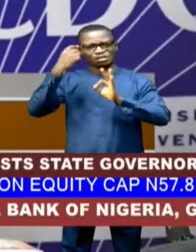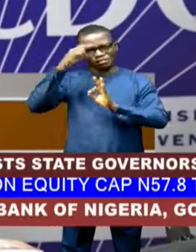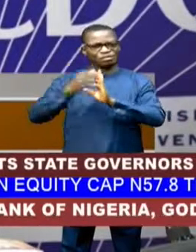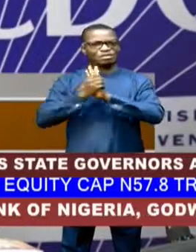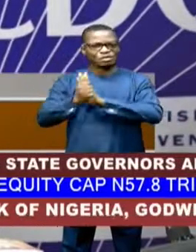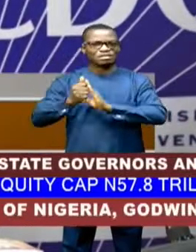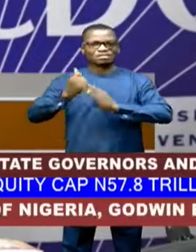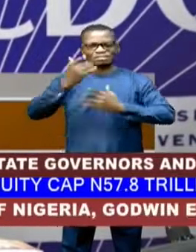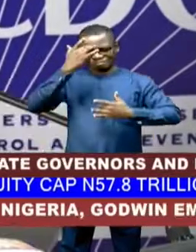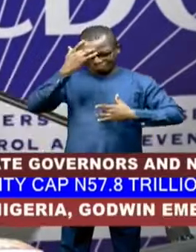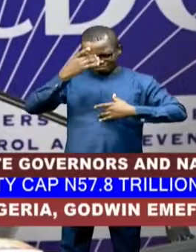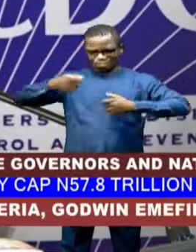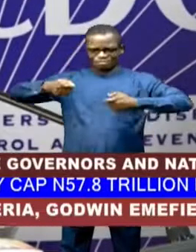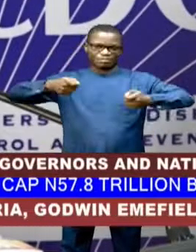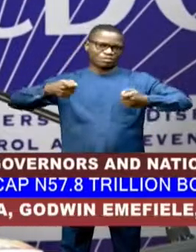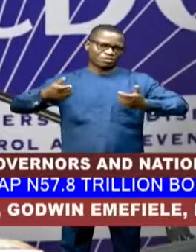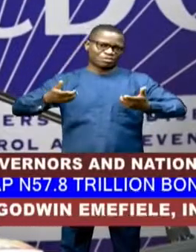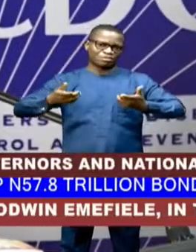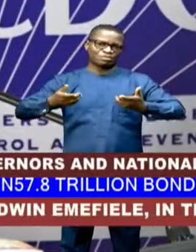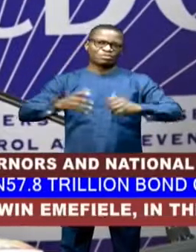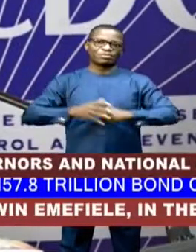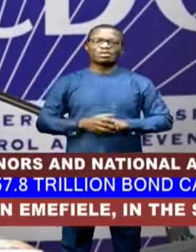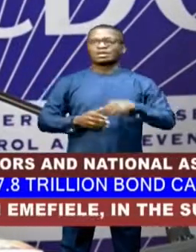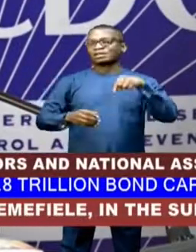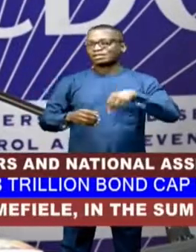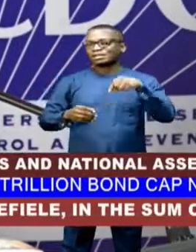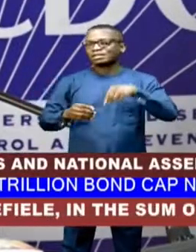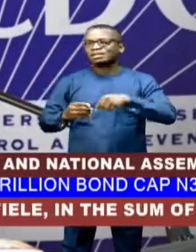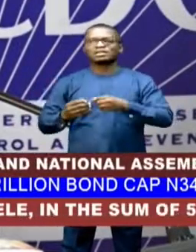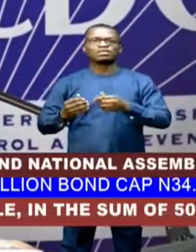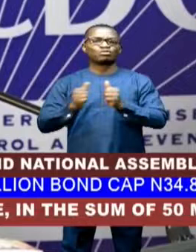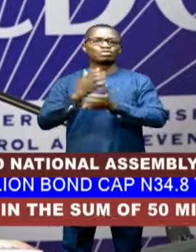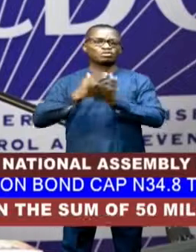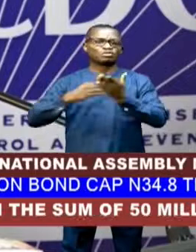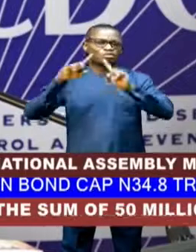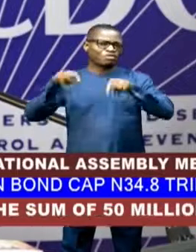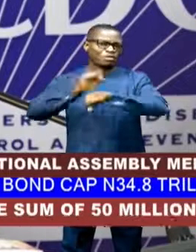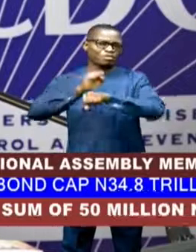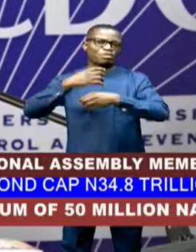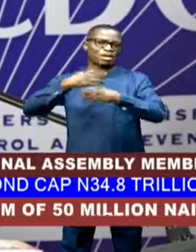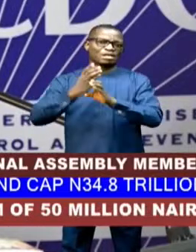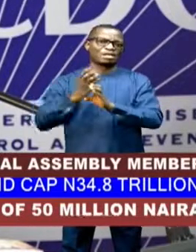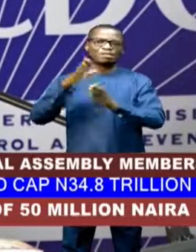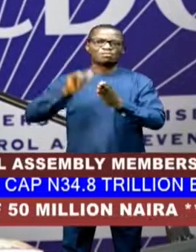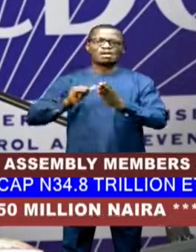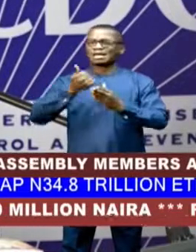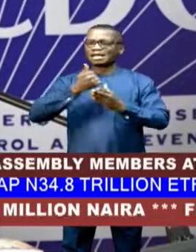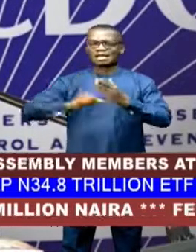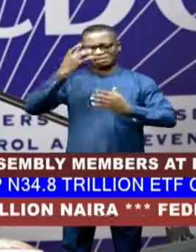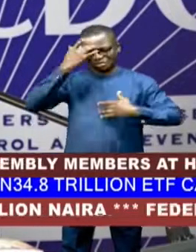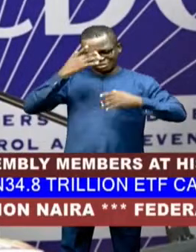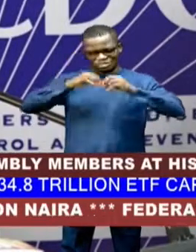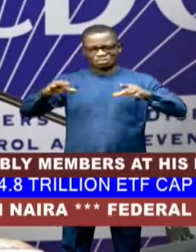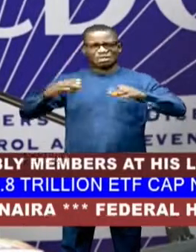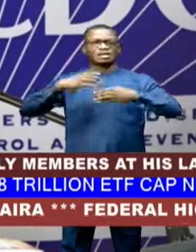response. The increased volume of laboratory work created by these simultaneous outbreaks creates